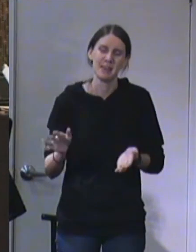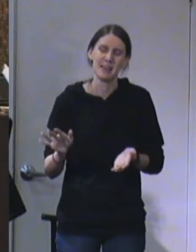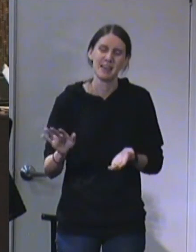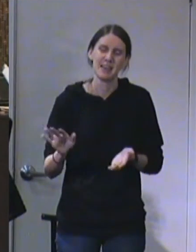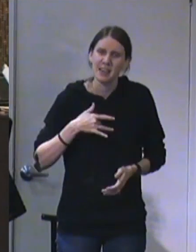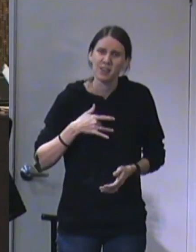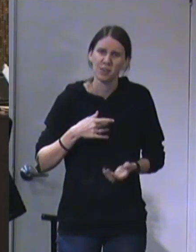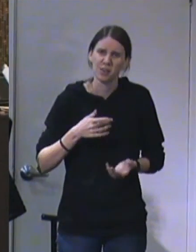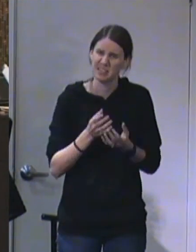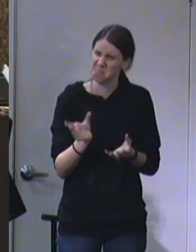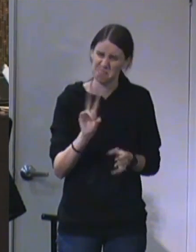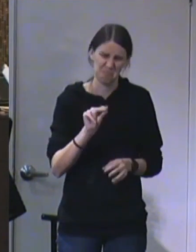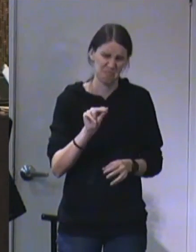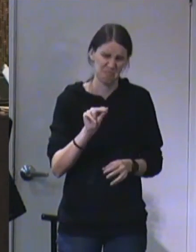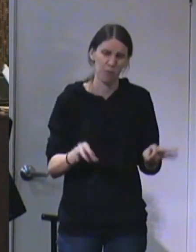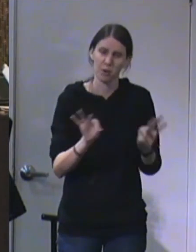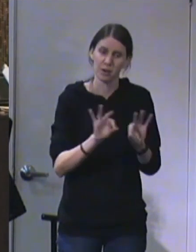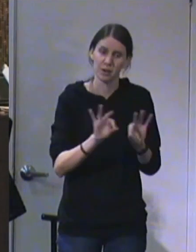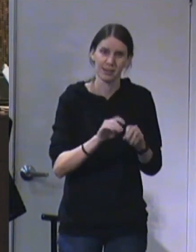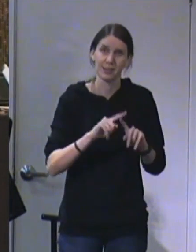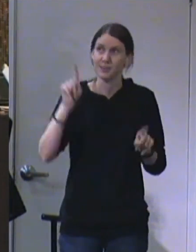But he's going to say, saved you.